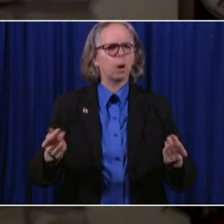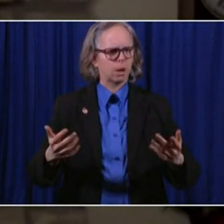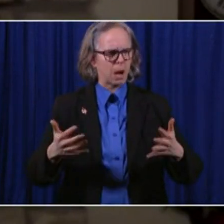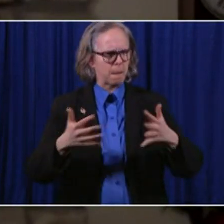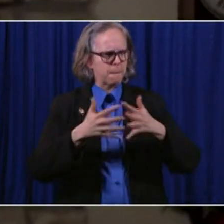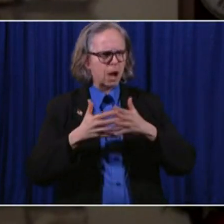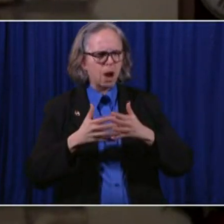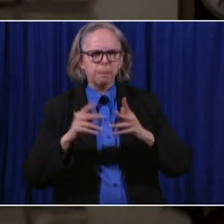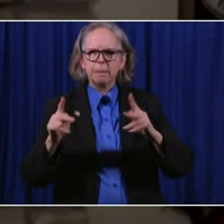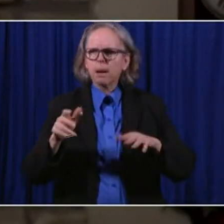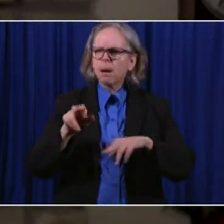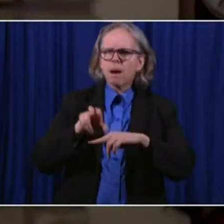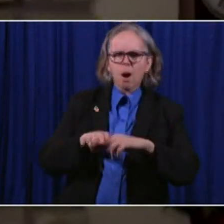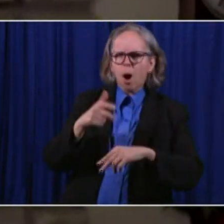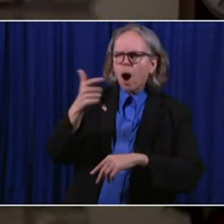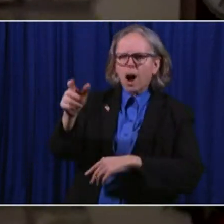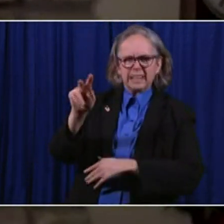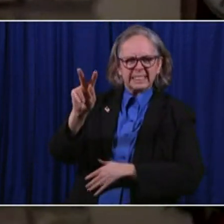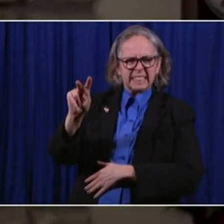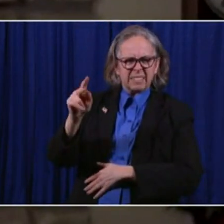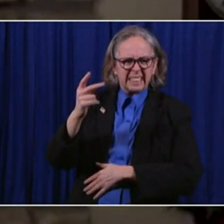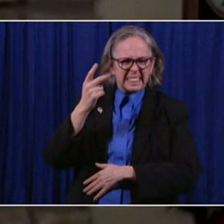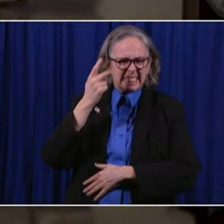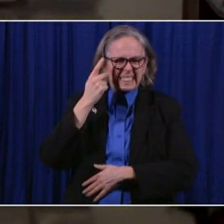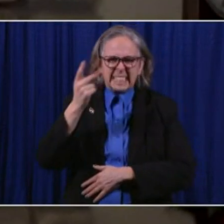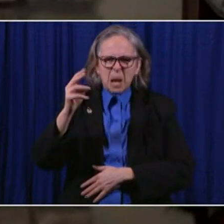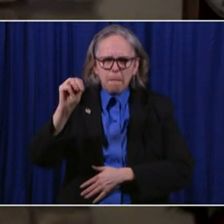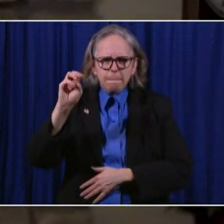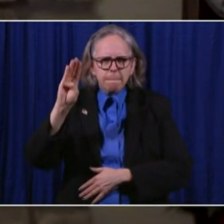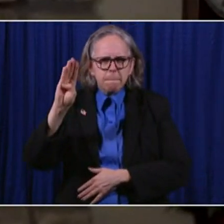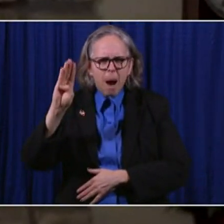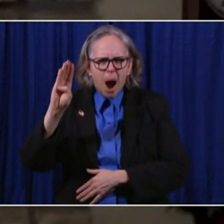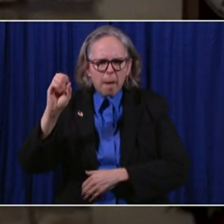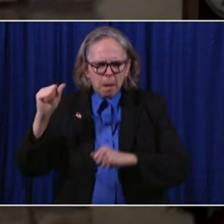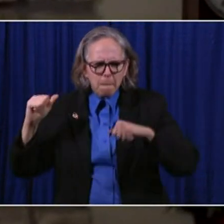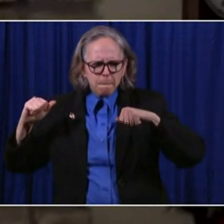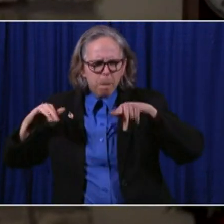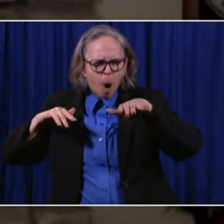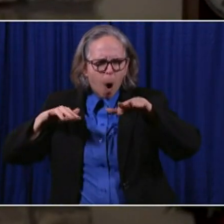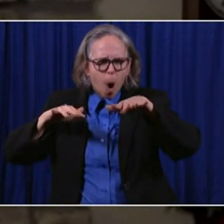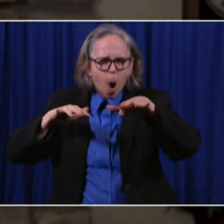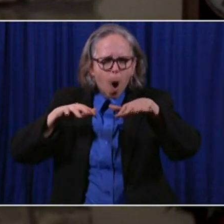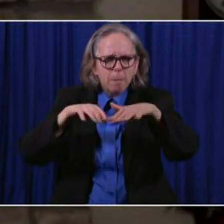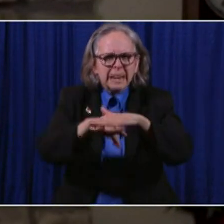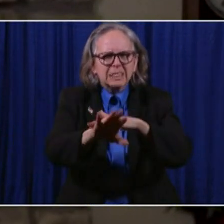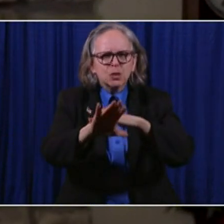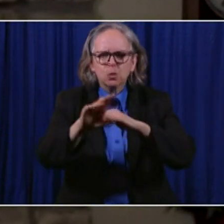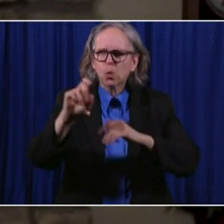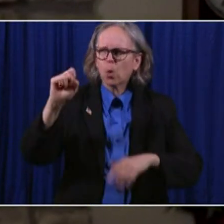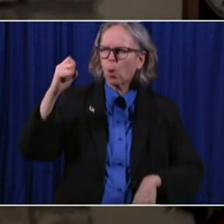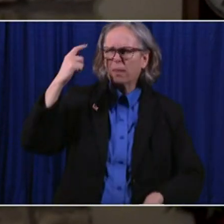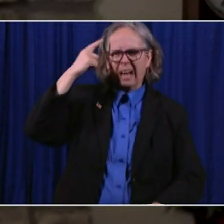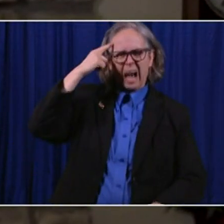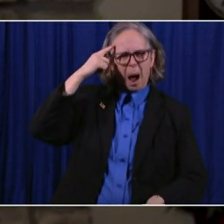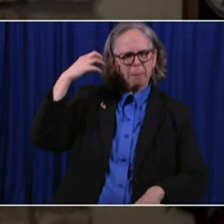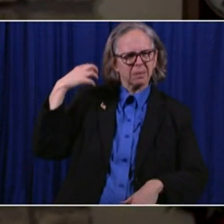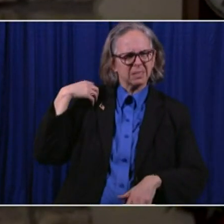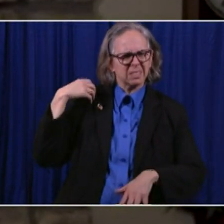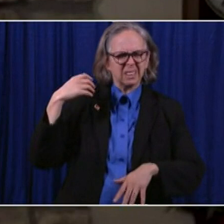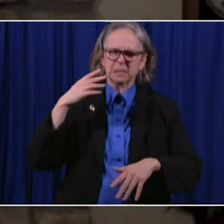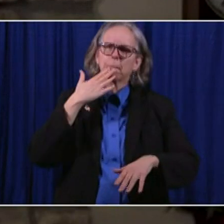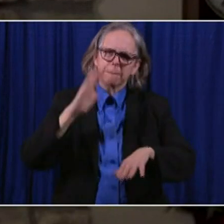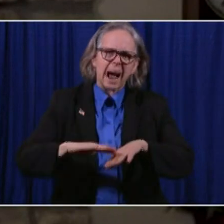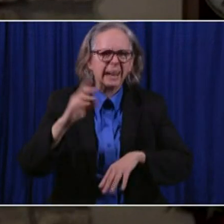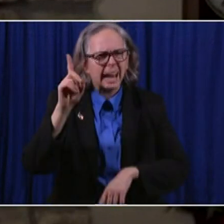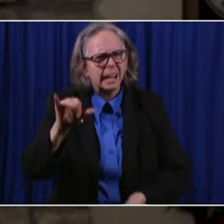a mob storming the United States Capitol would have been a bad day, a horrible day. Any